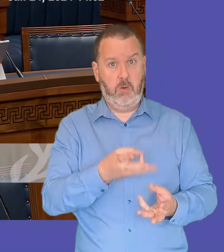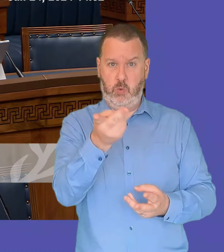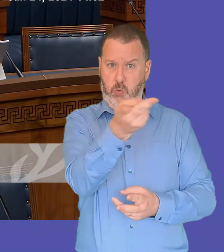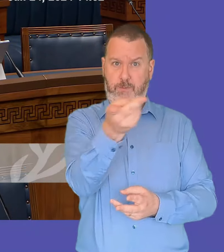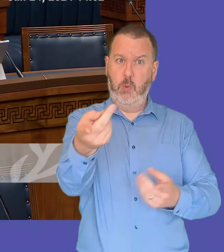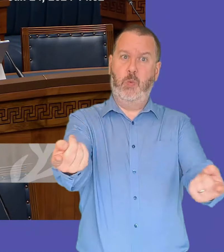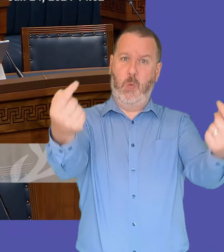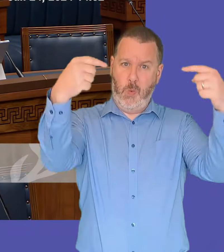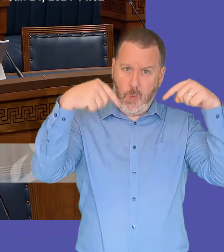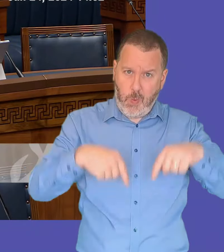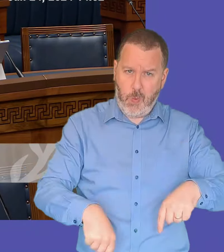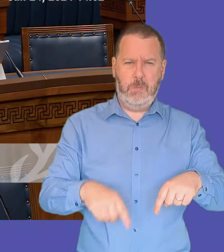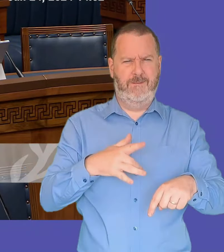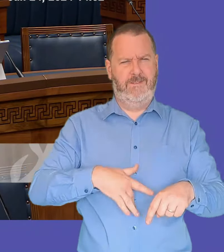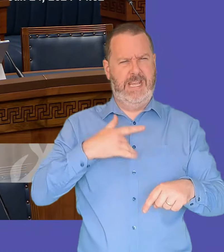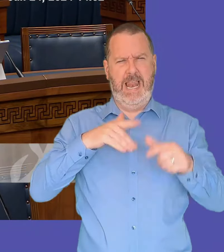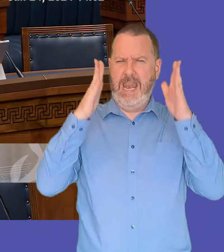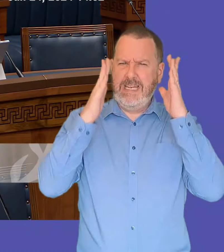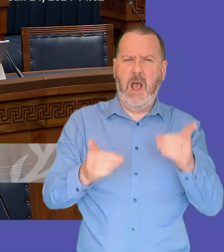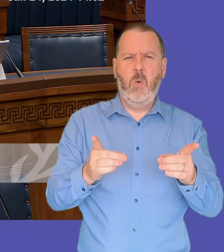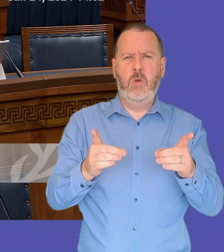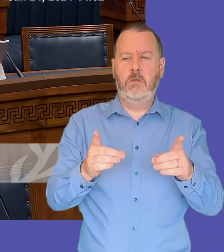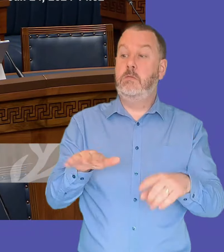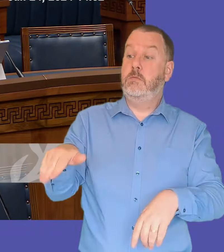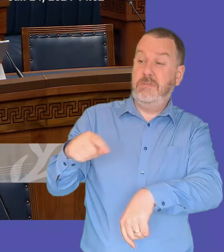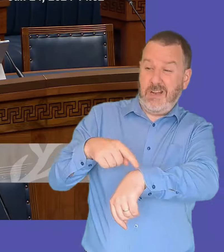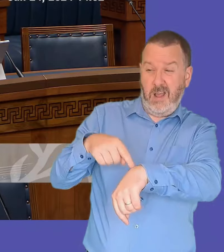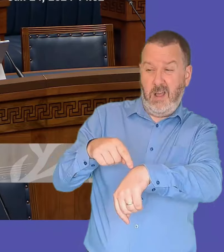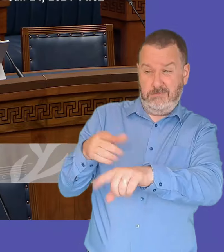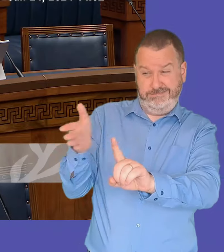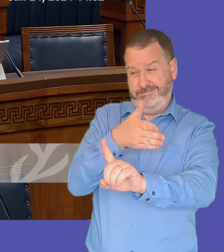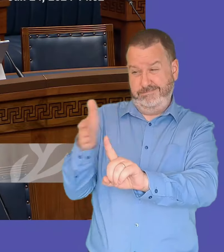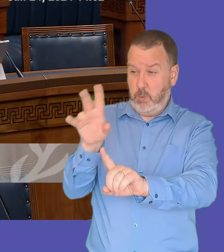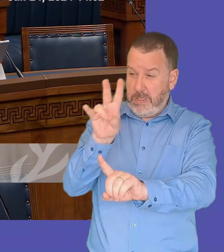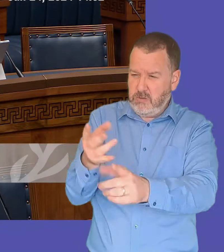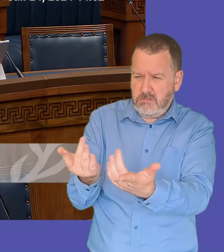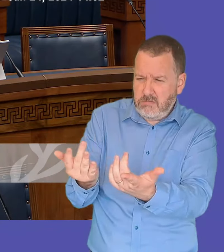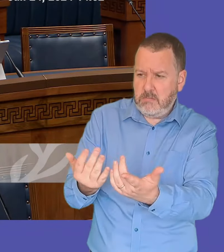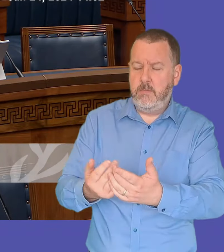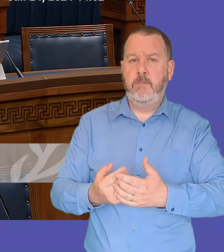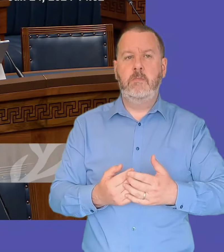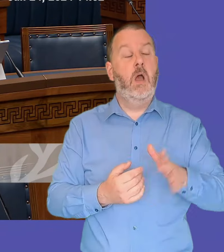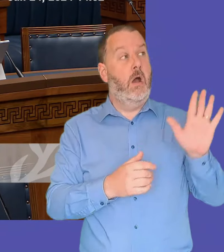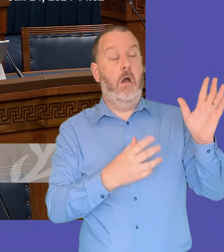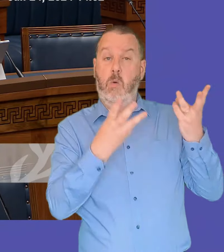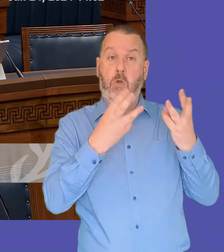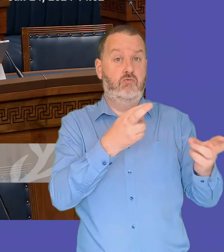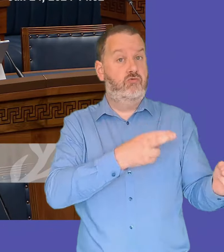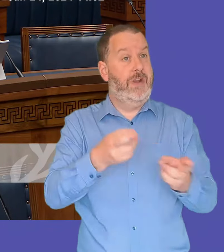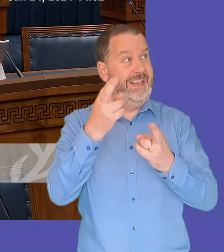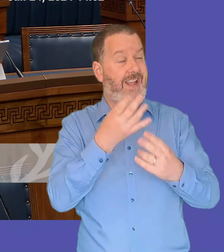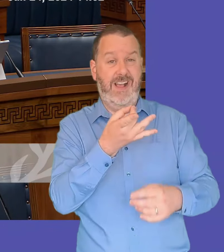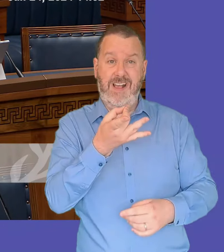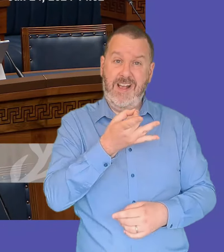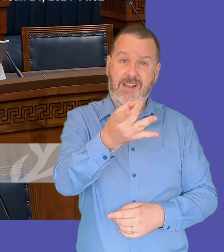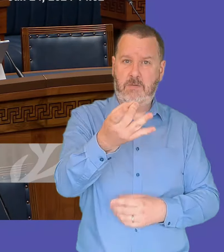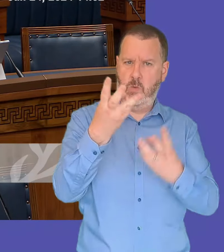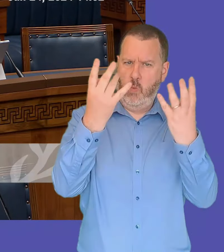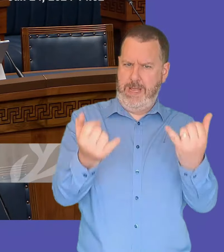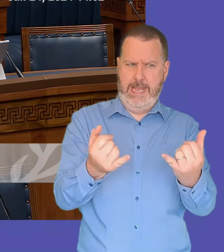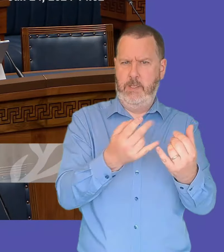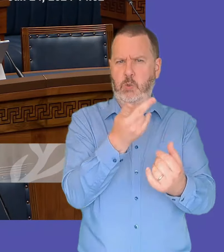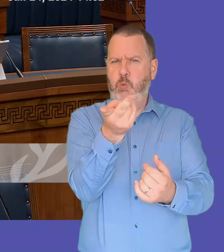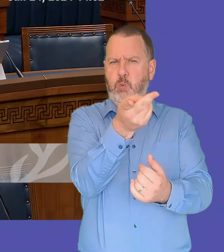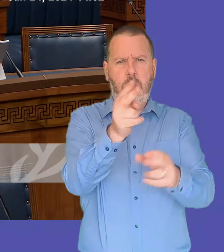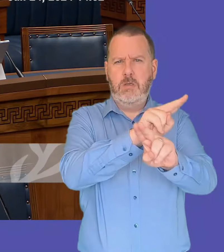so let down is there a question paula well we wanted to raise those and i would ask for an explanation as to why you're not coming to give